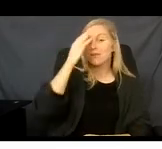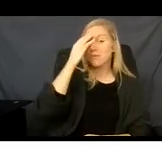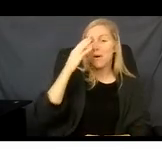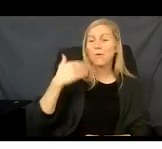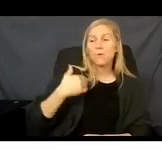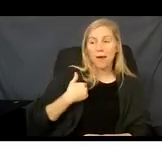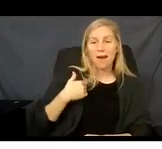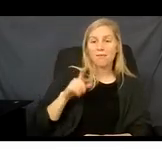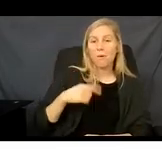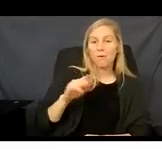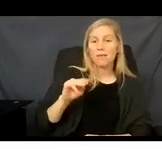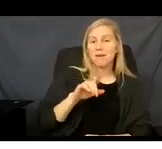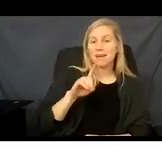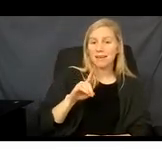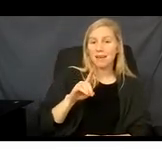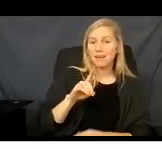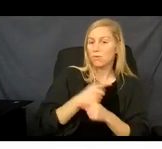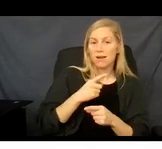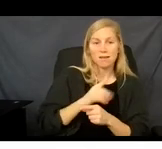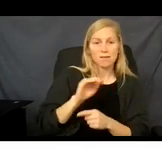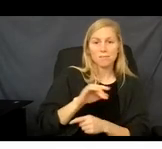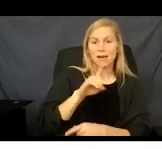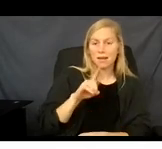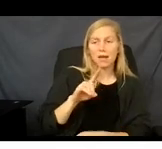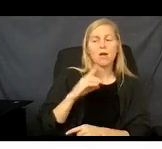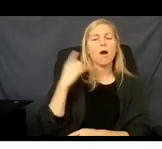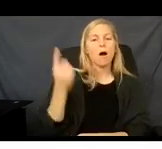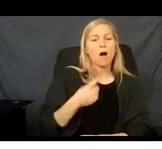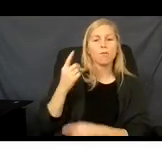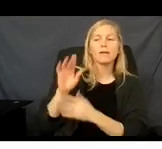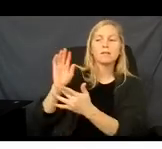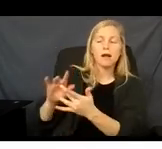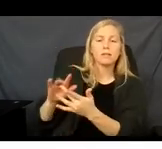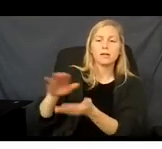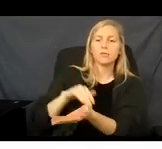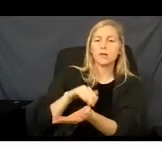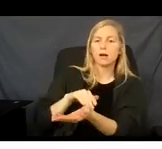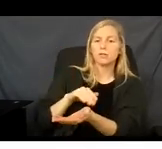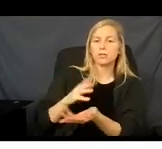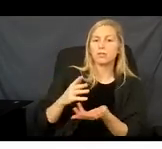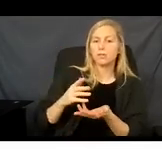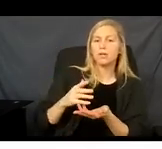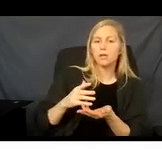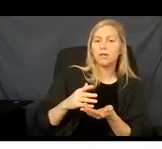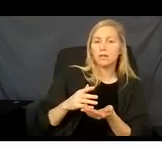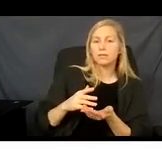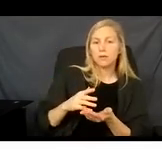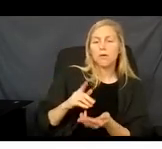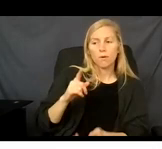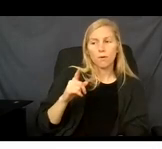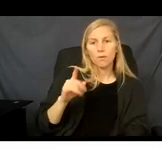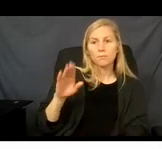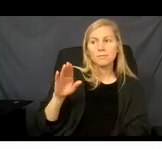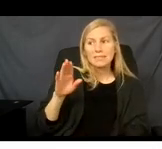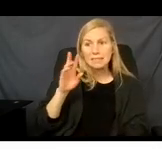always verify that the provider you are seeing in the month of your regular Medicaid coverage is willing